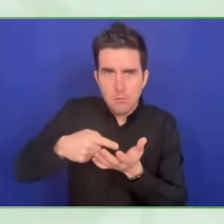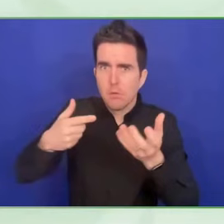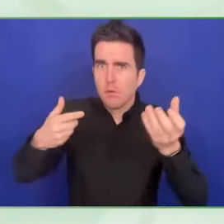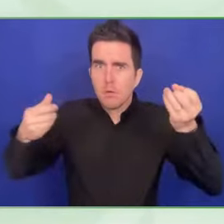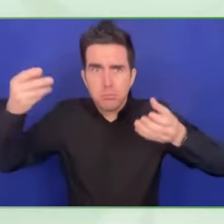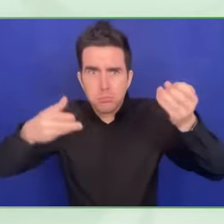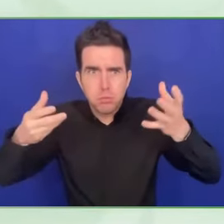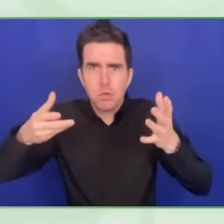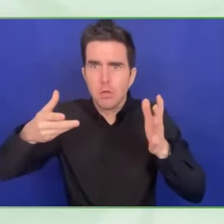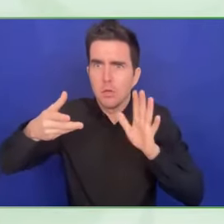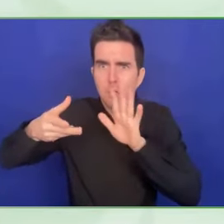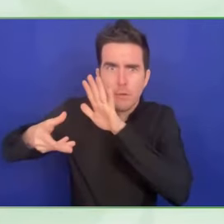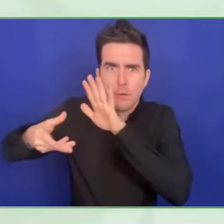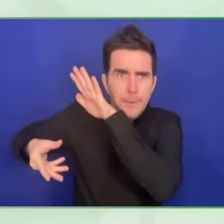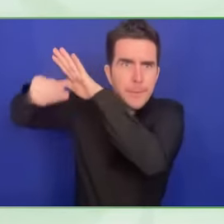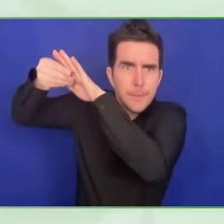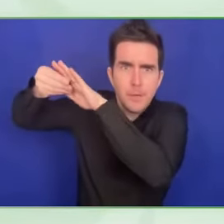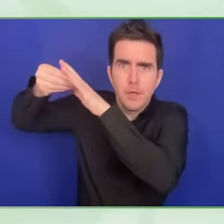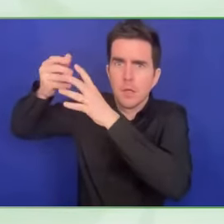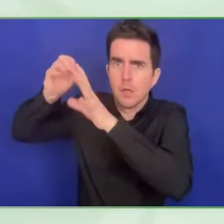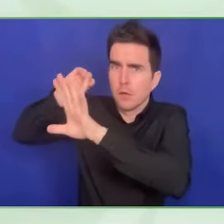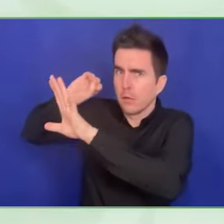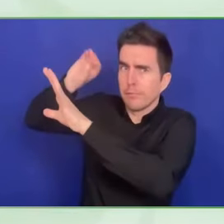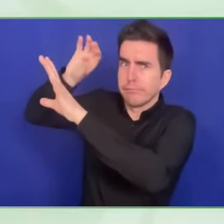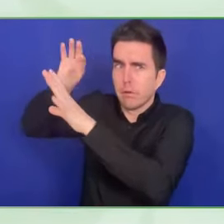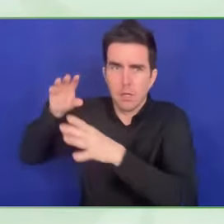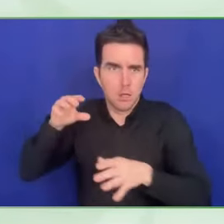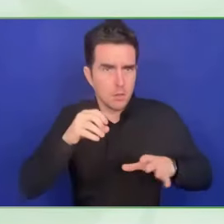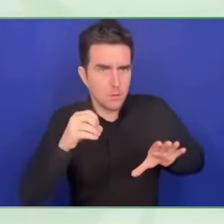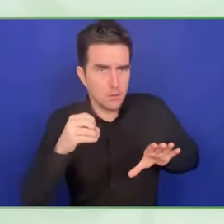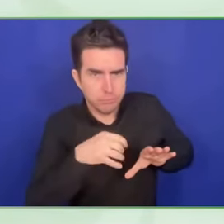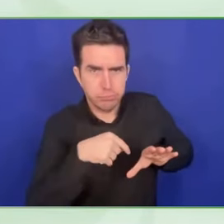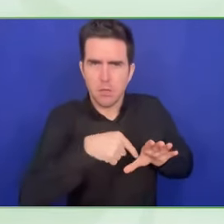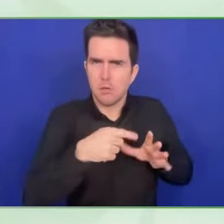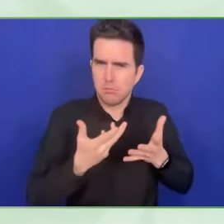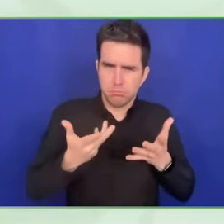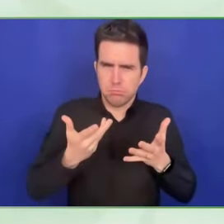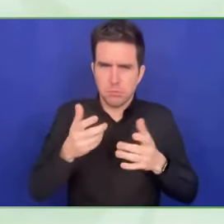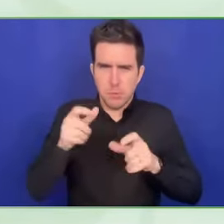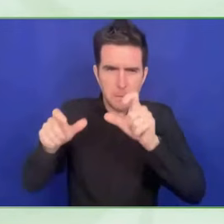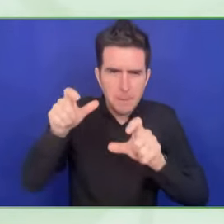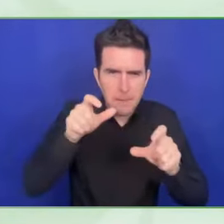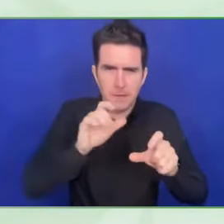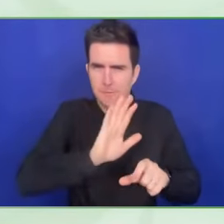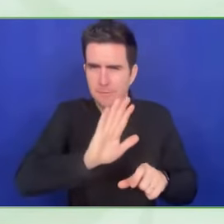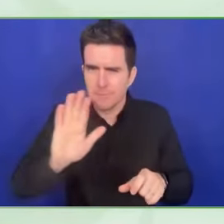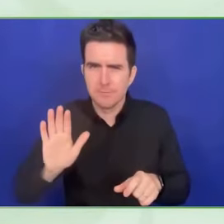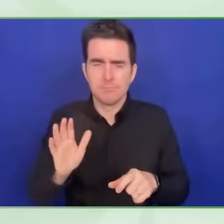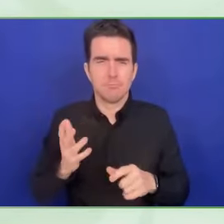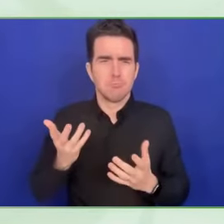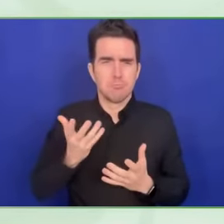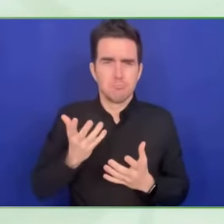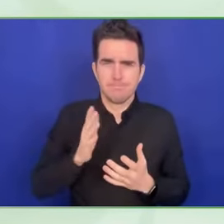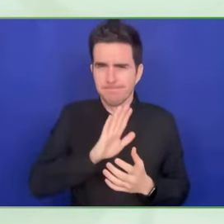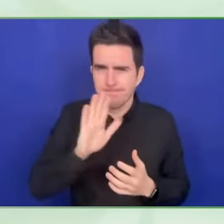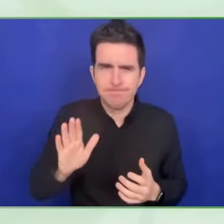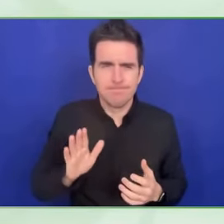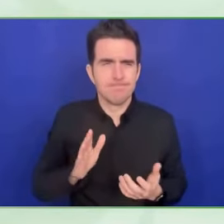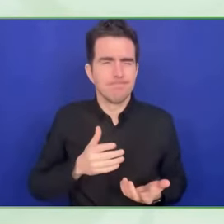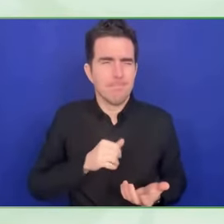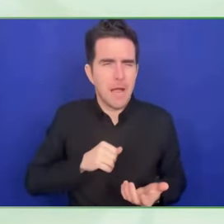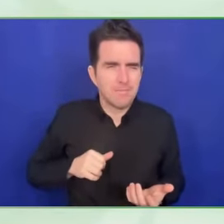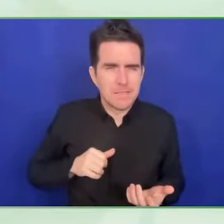also to Zero Project to give us the opportunity to be here and share with you the problems and the accessibility